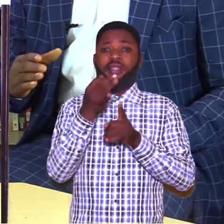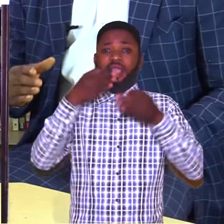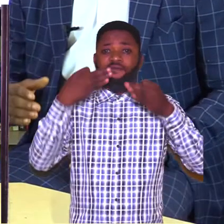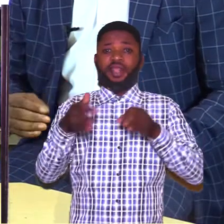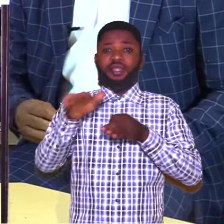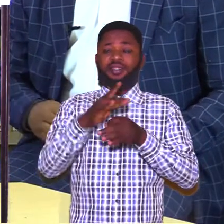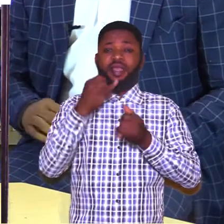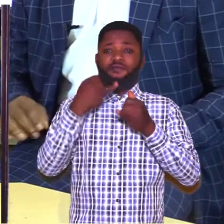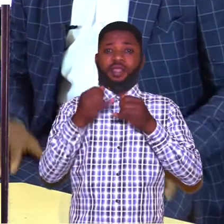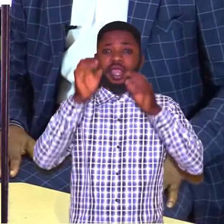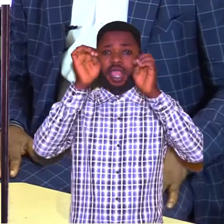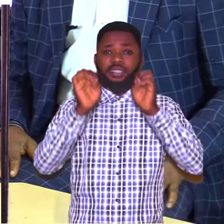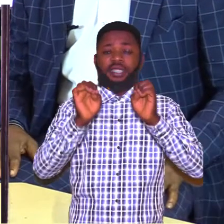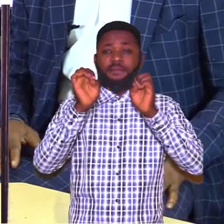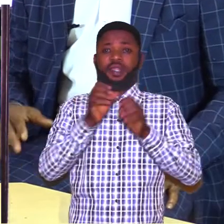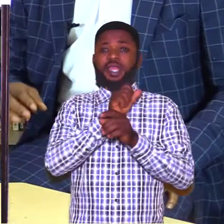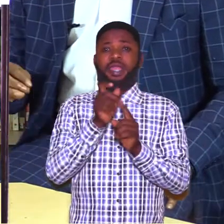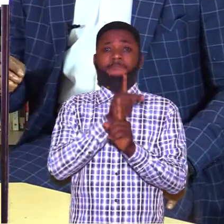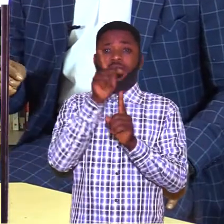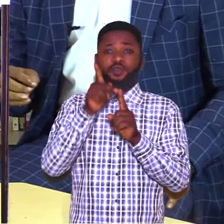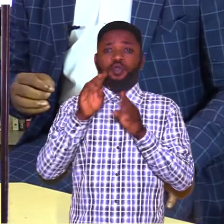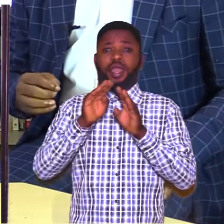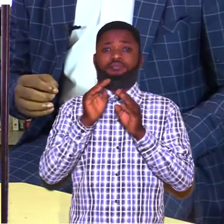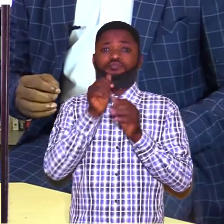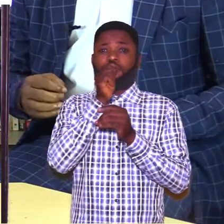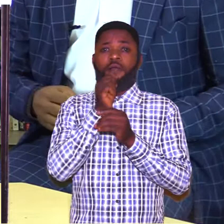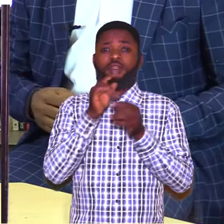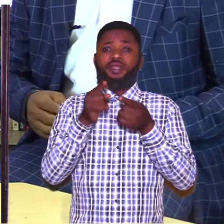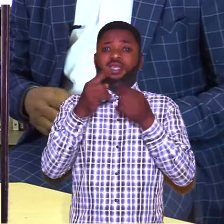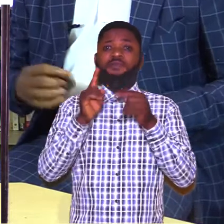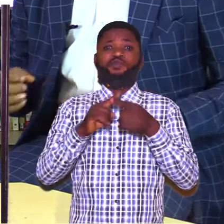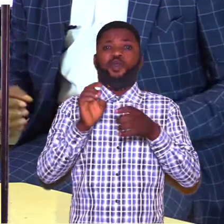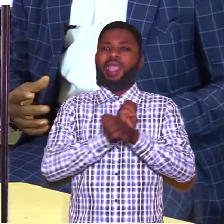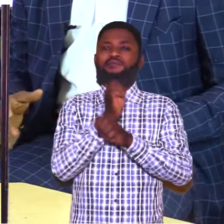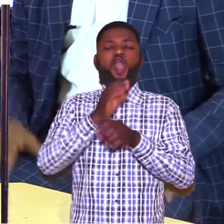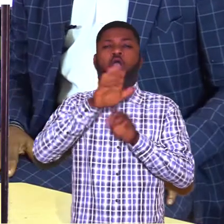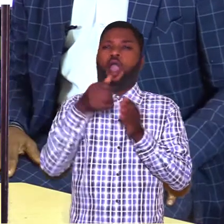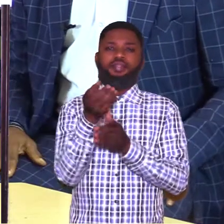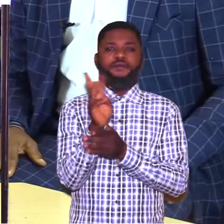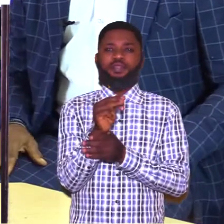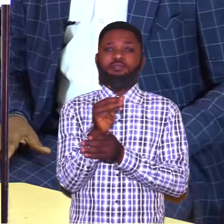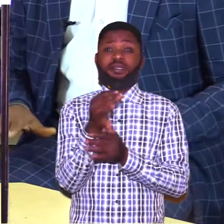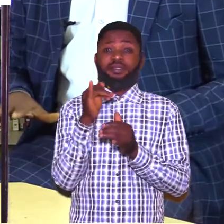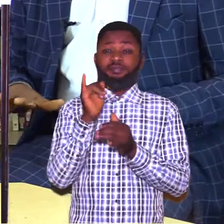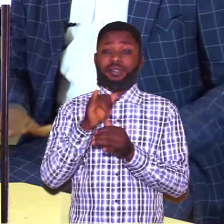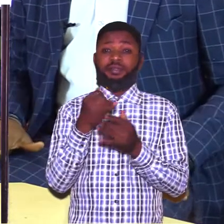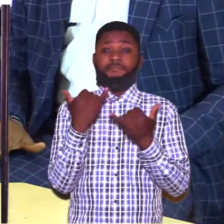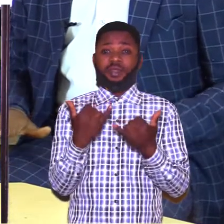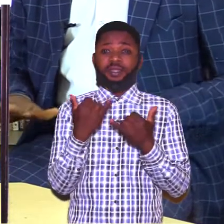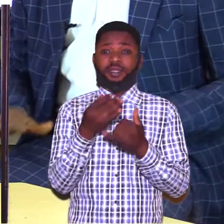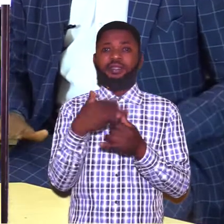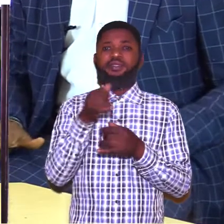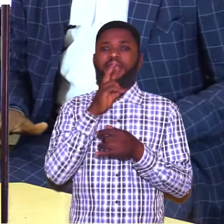As they were finishing their final exam, a particular company came to recruit all of them. All of them? And